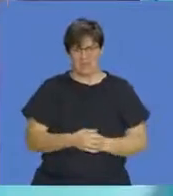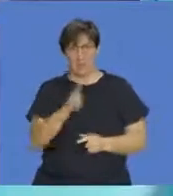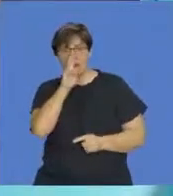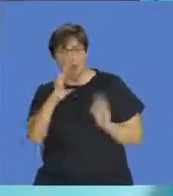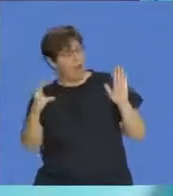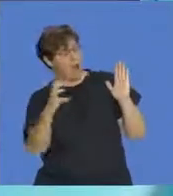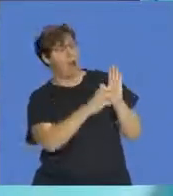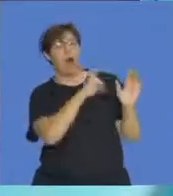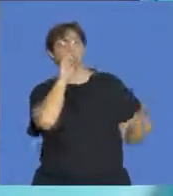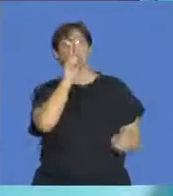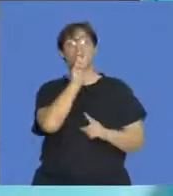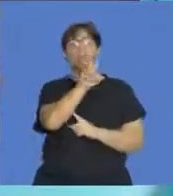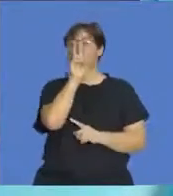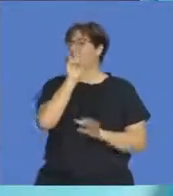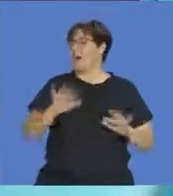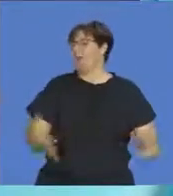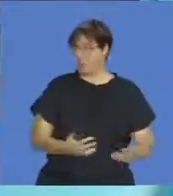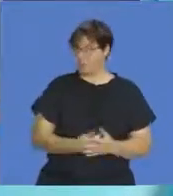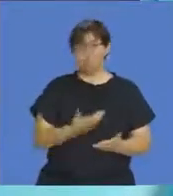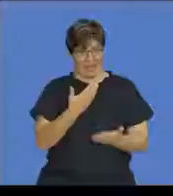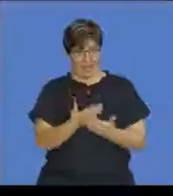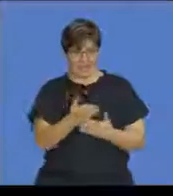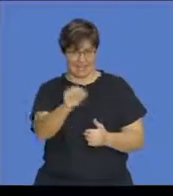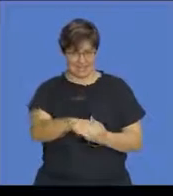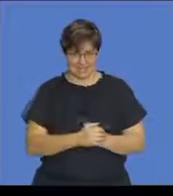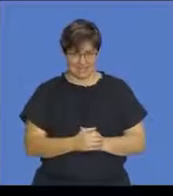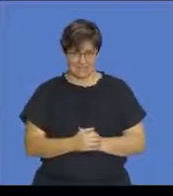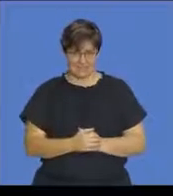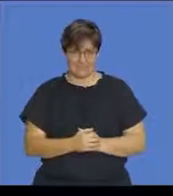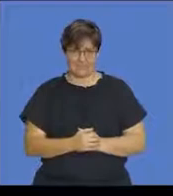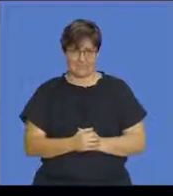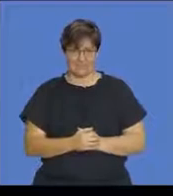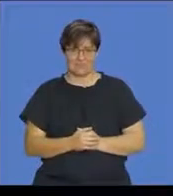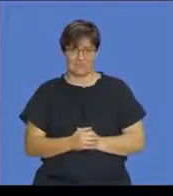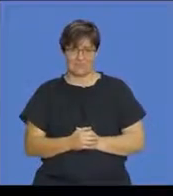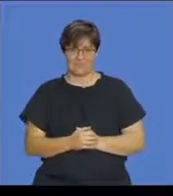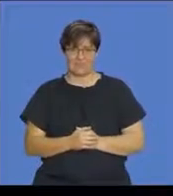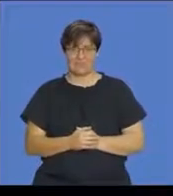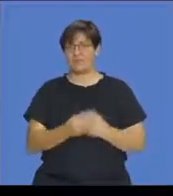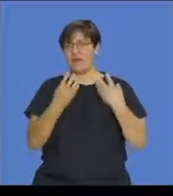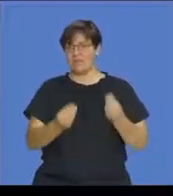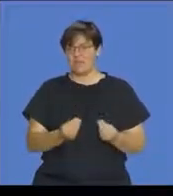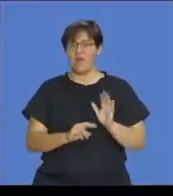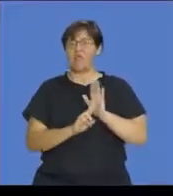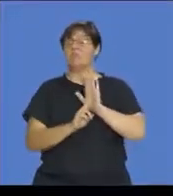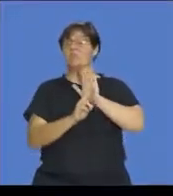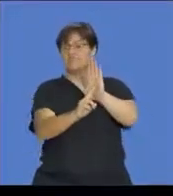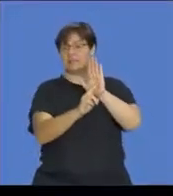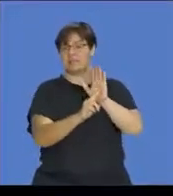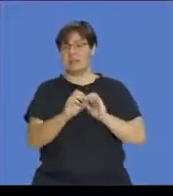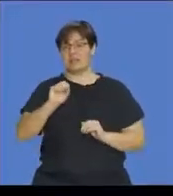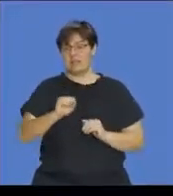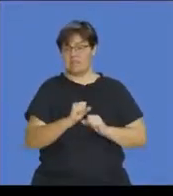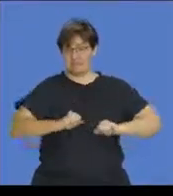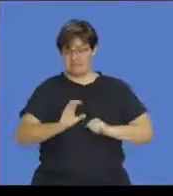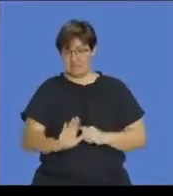the sample space looks like? Well, absolutely there is. Let's have a look at it. And here we have, representing the sample space,